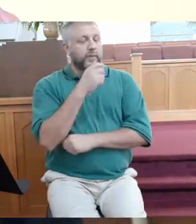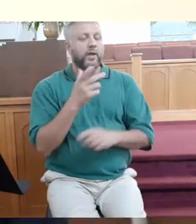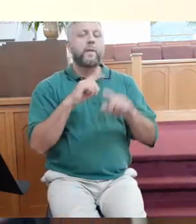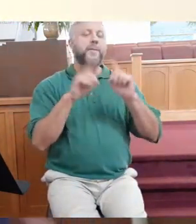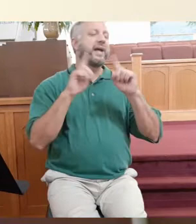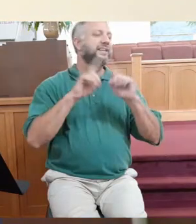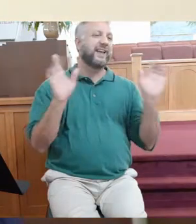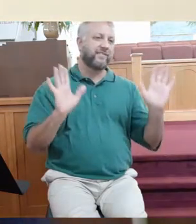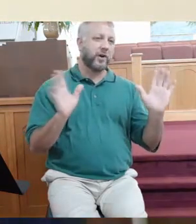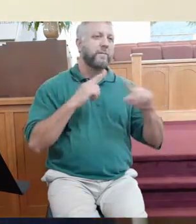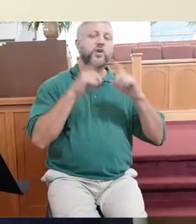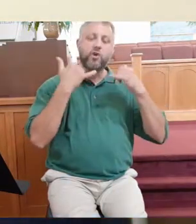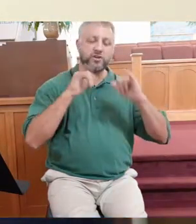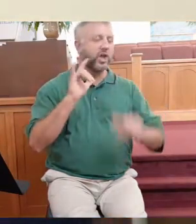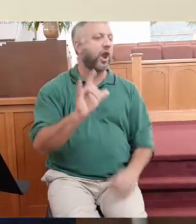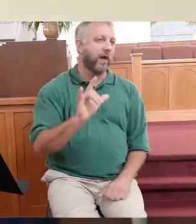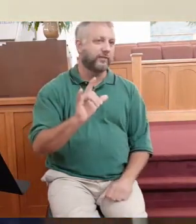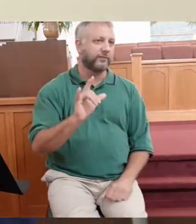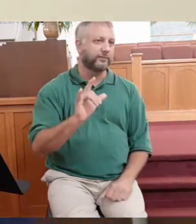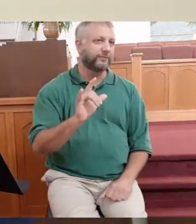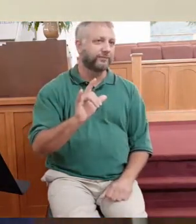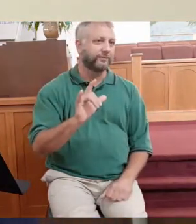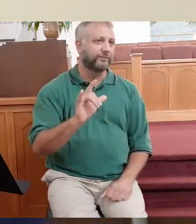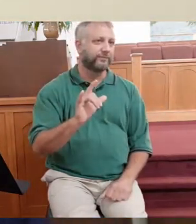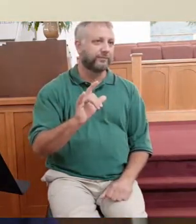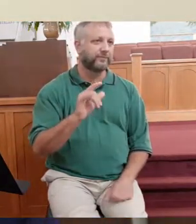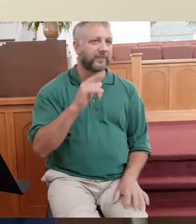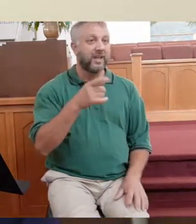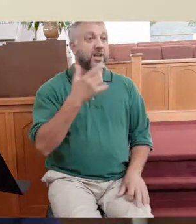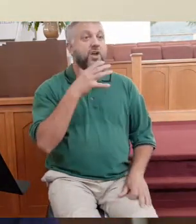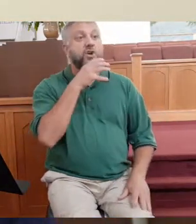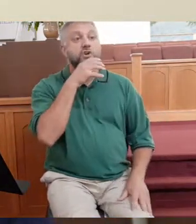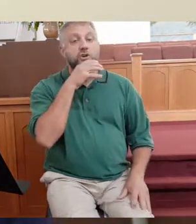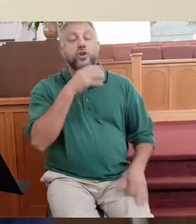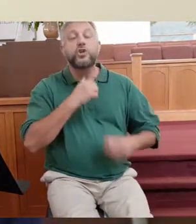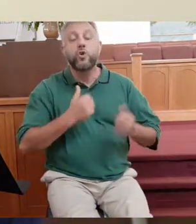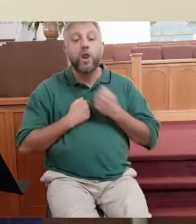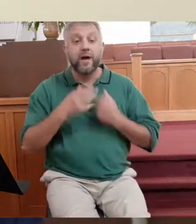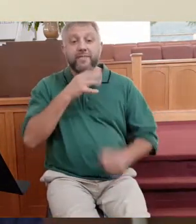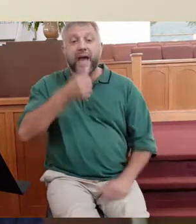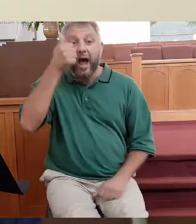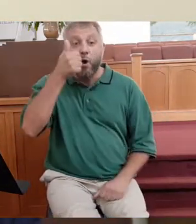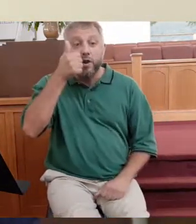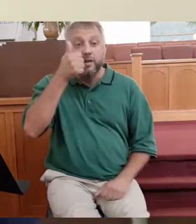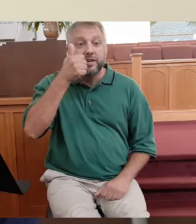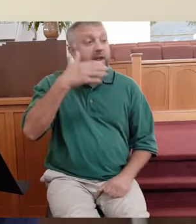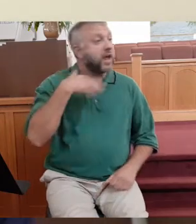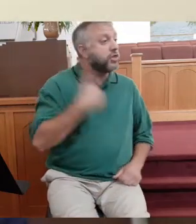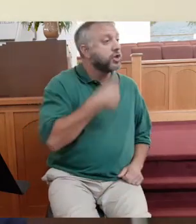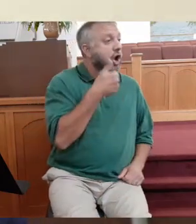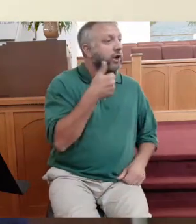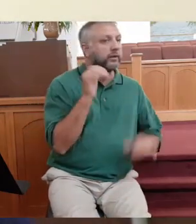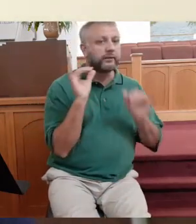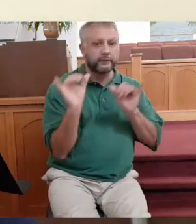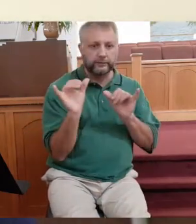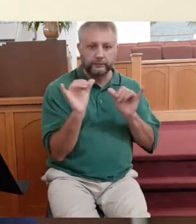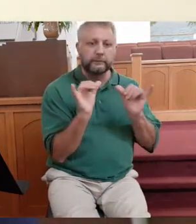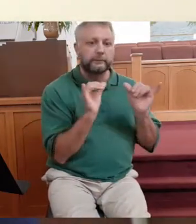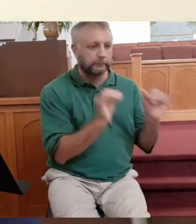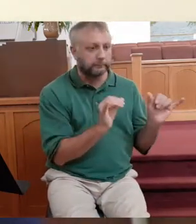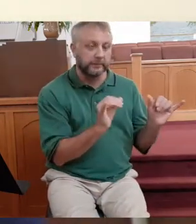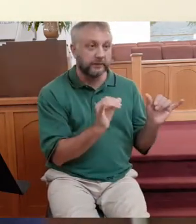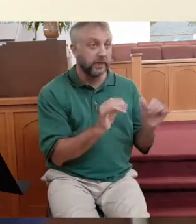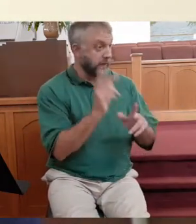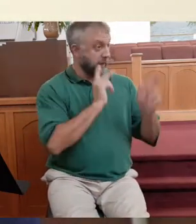Why? Because you love the eldest just like the youngest. And those who come to